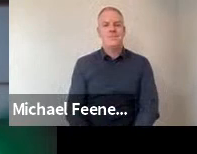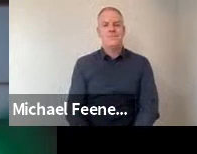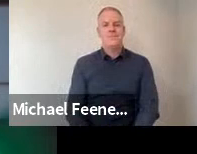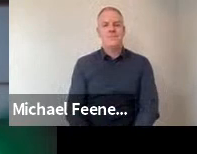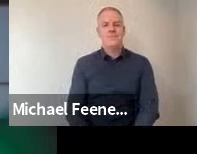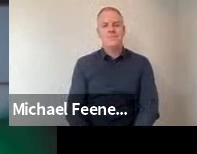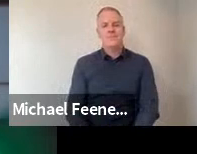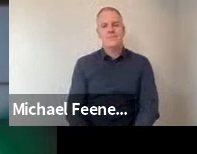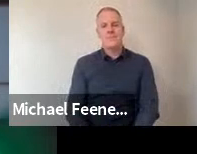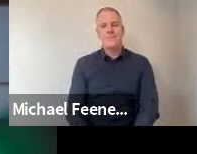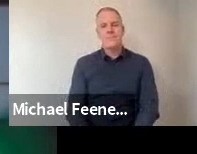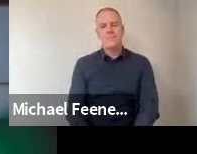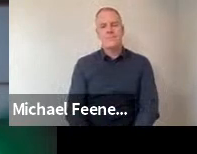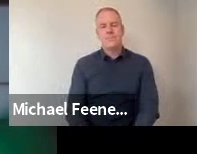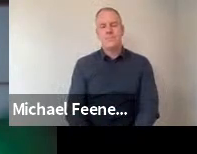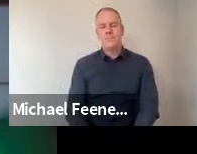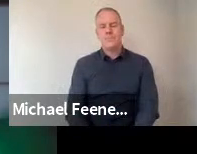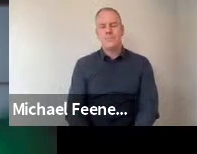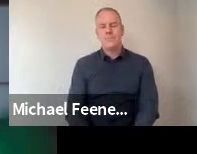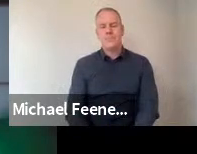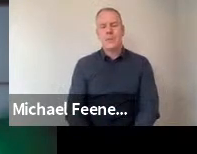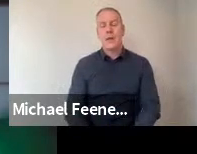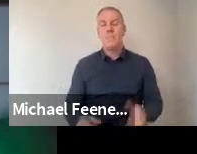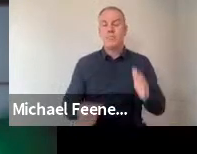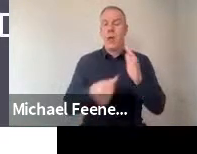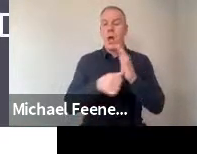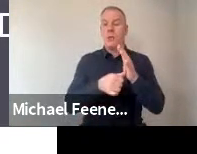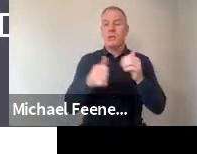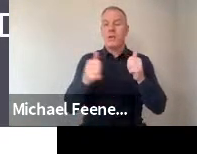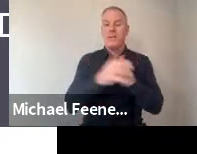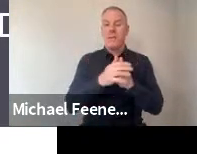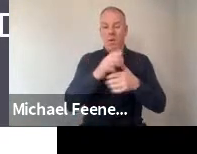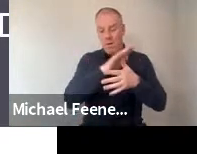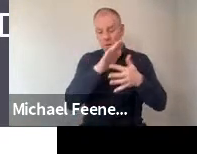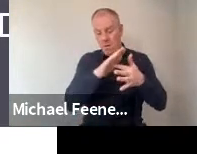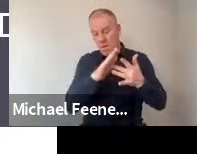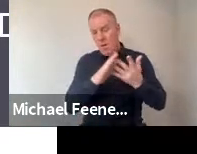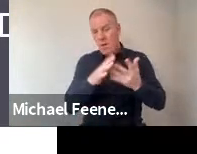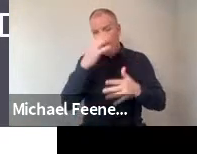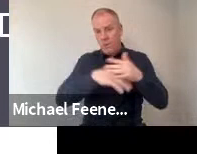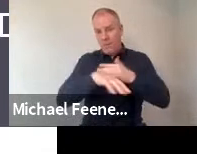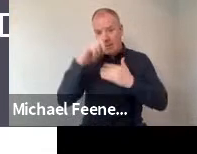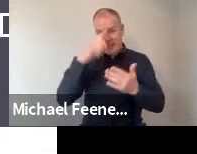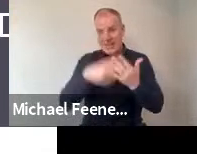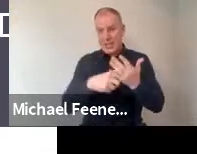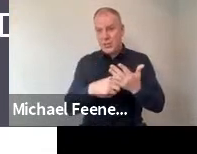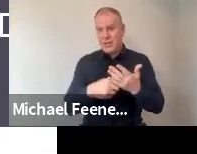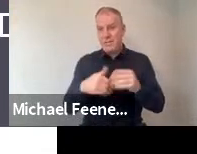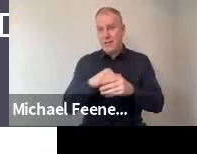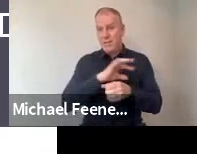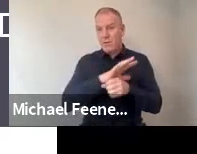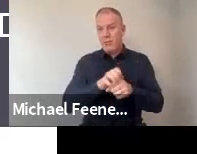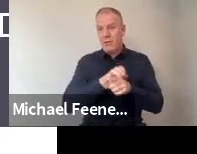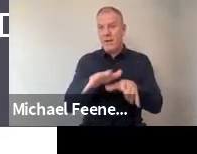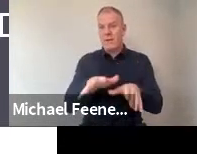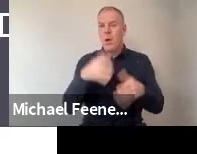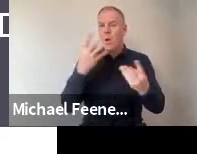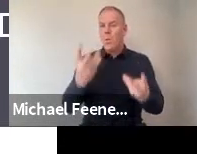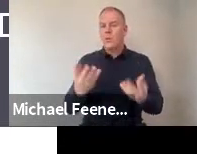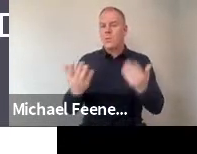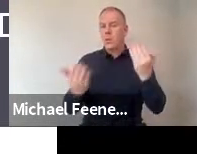So we asked about priorities in government decision-making about COVID-19. So in particular, we wanted to compare